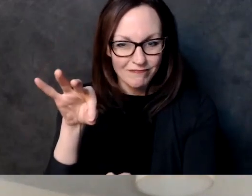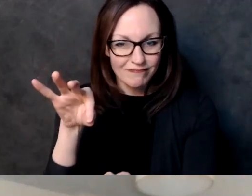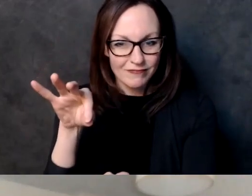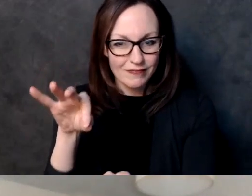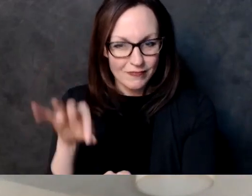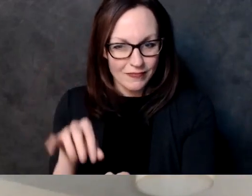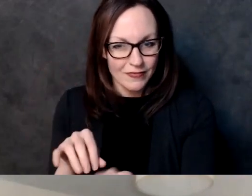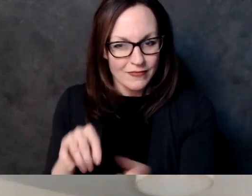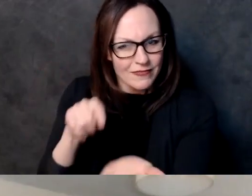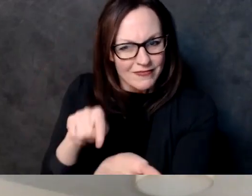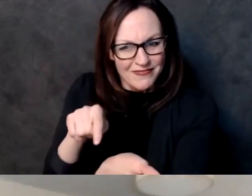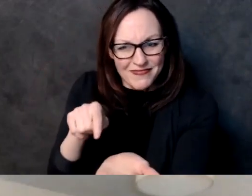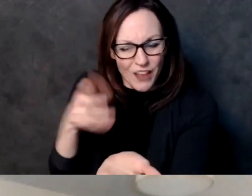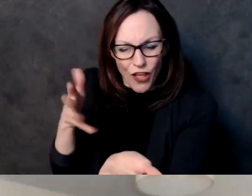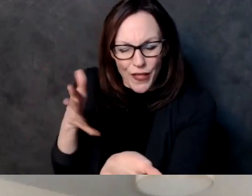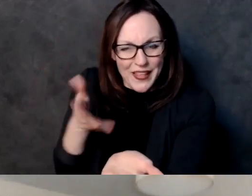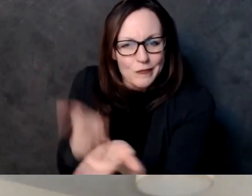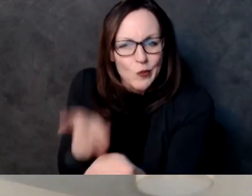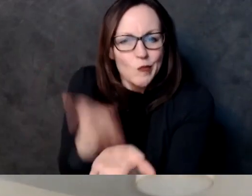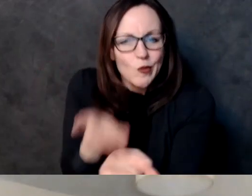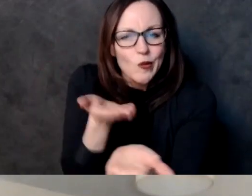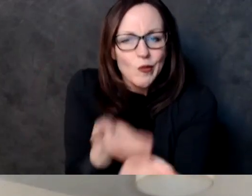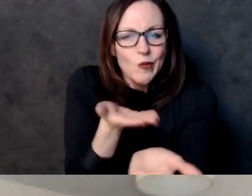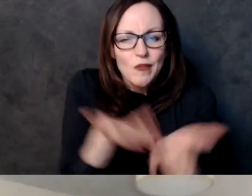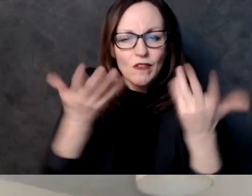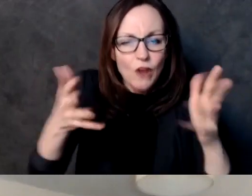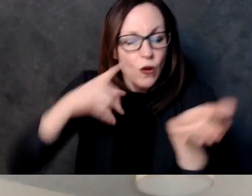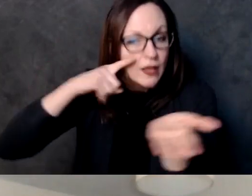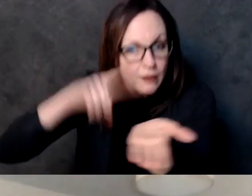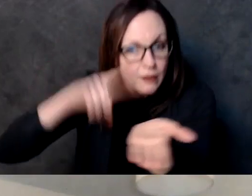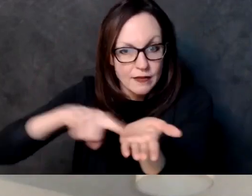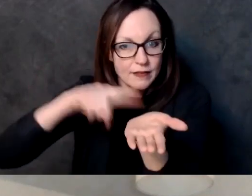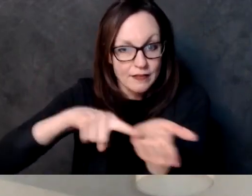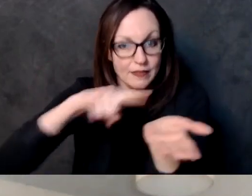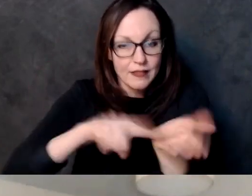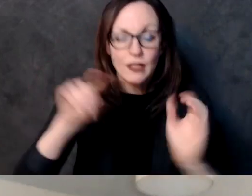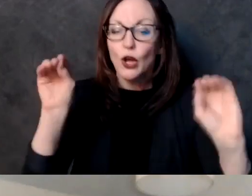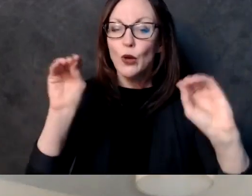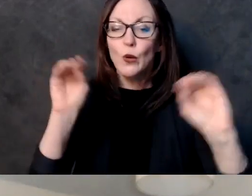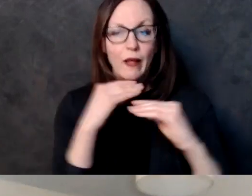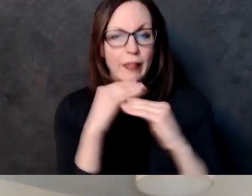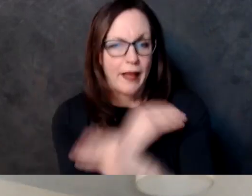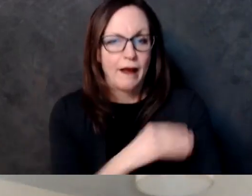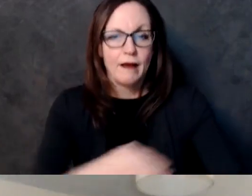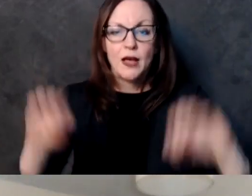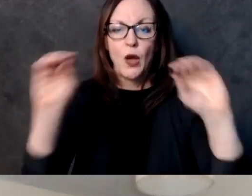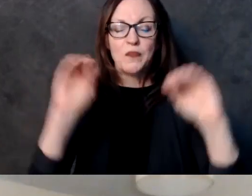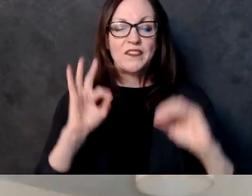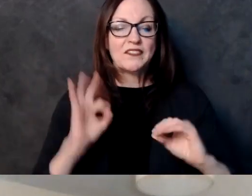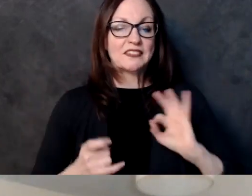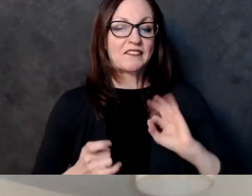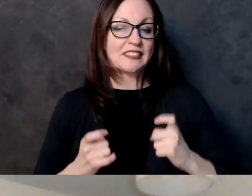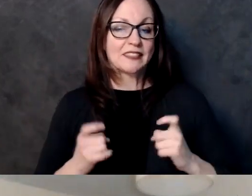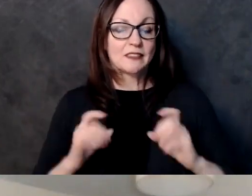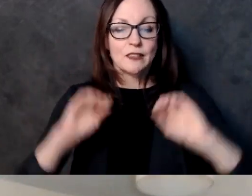um and i and i'm not going to have it so there you go um next question is do you support redrawing of